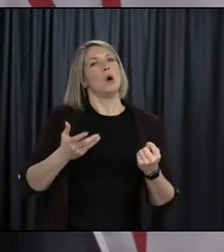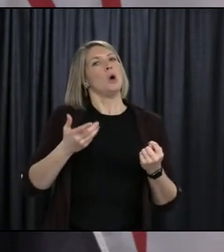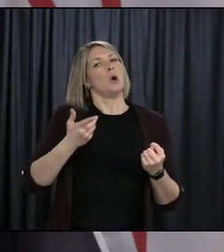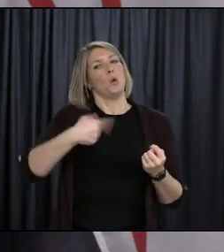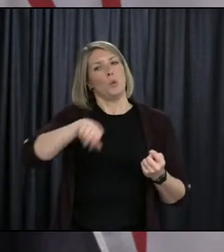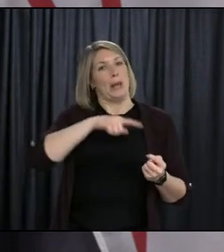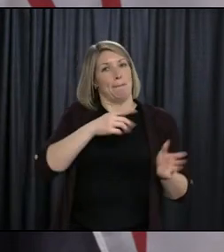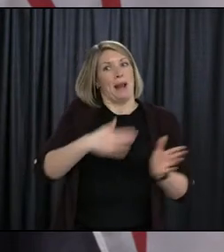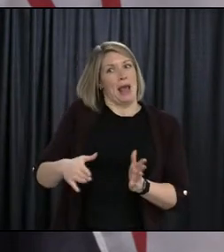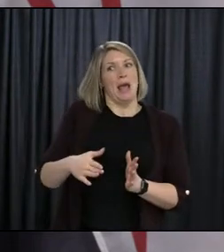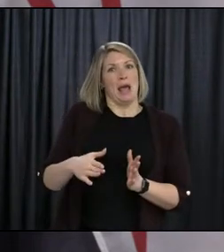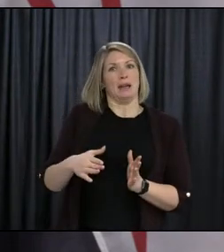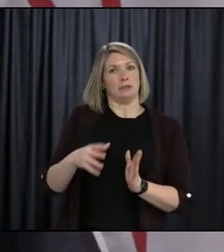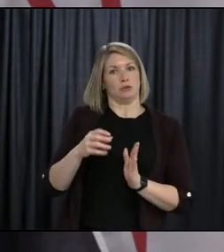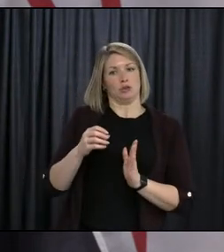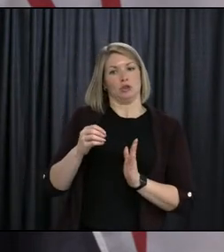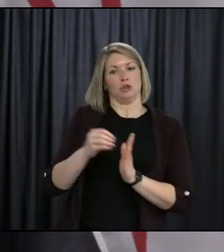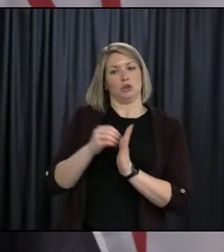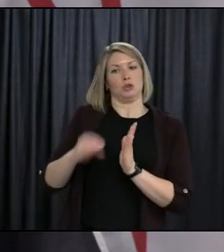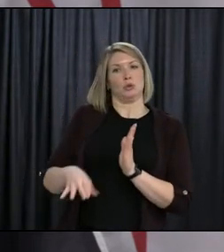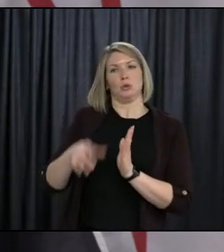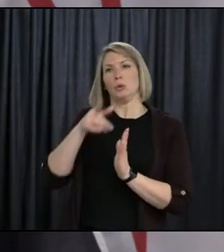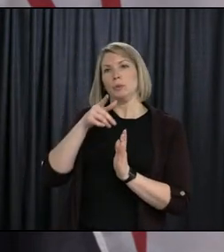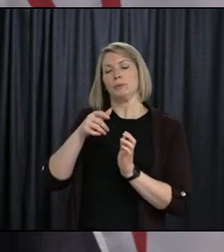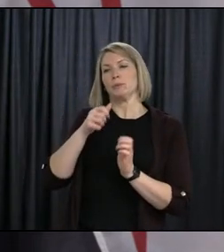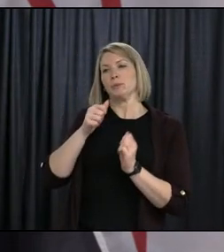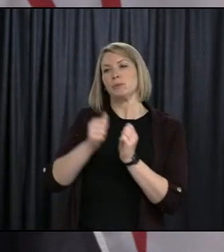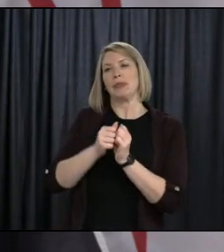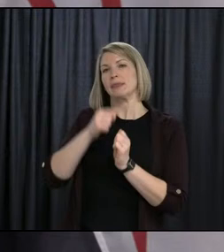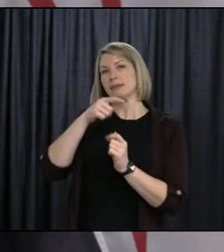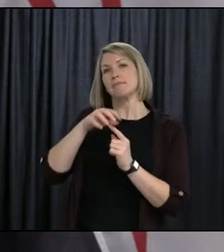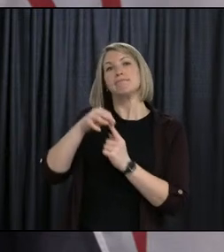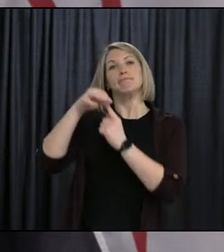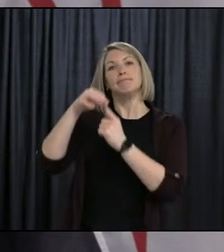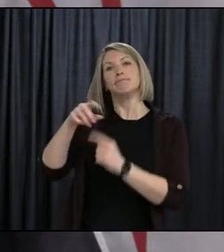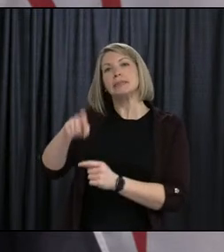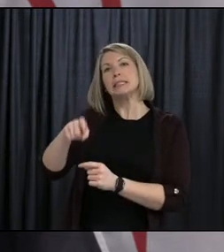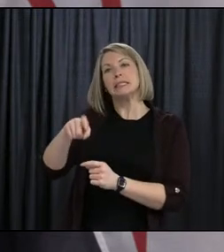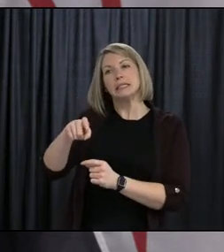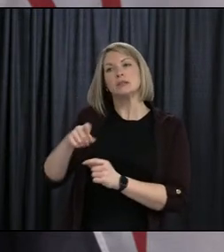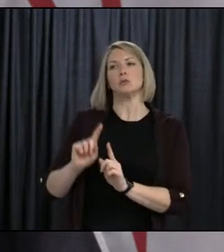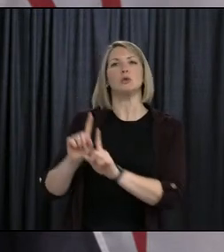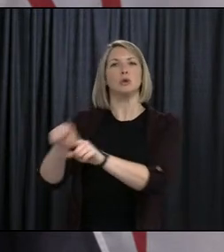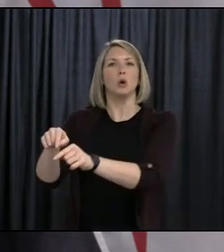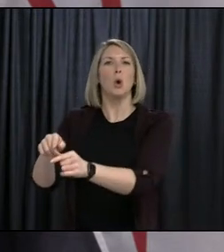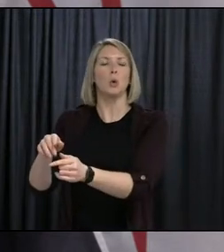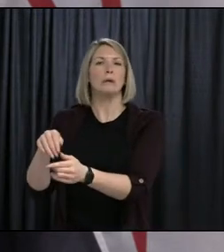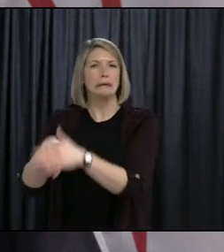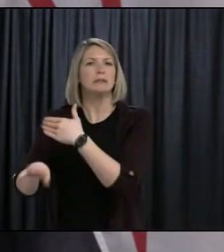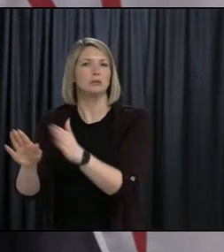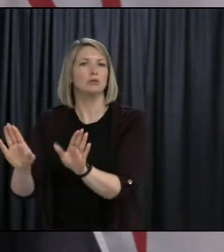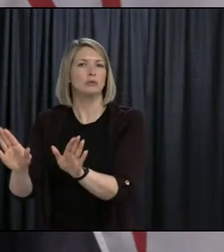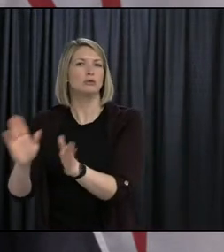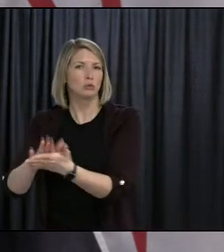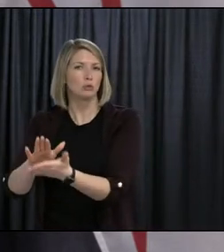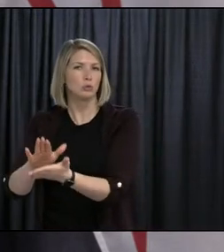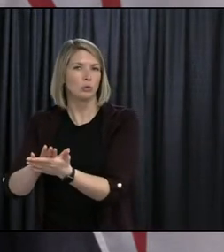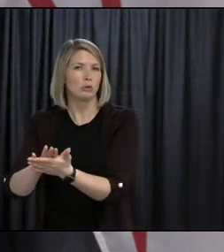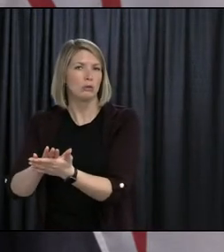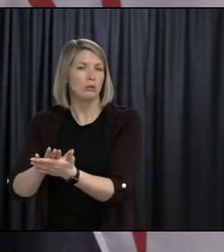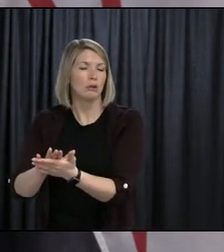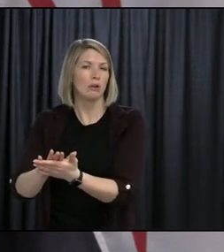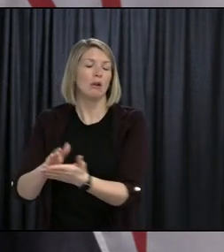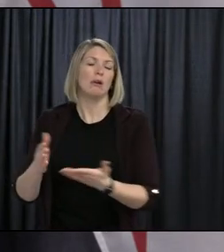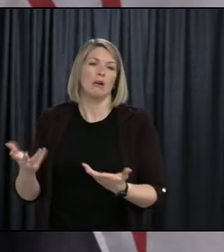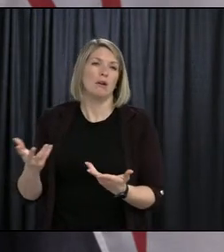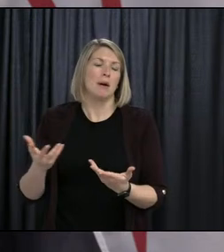Now, there were some parents that, some family situations where, even though we'd planned for them in the building, there was apprehension from the parent's